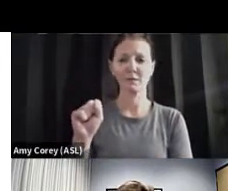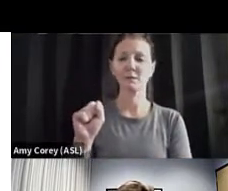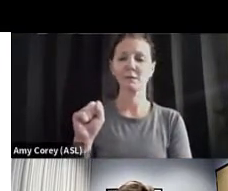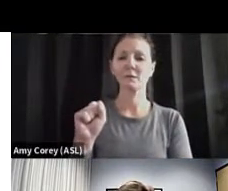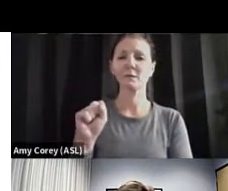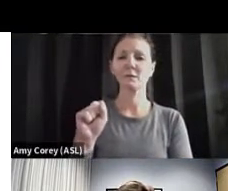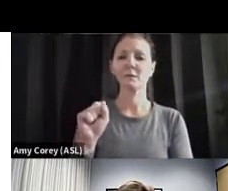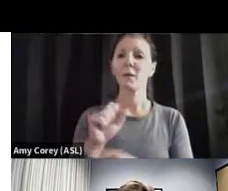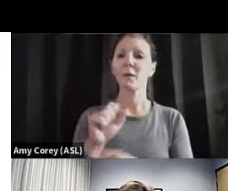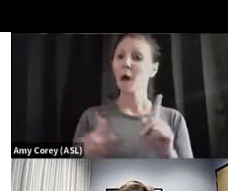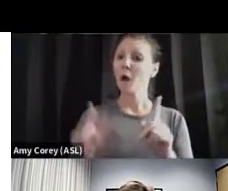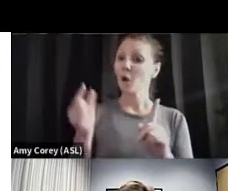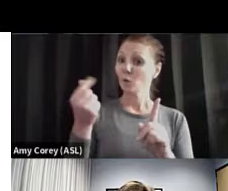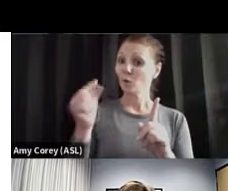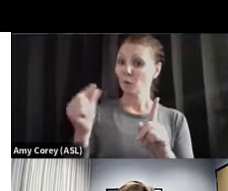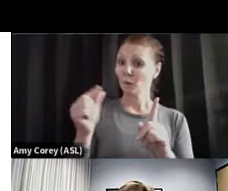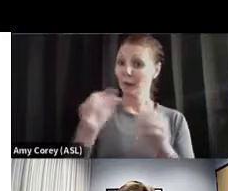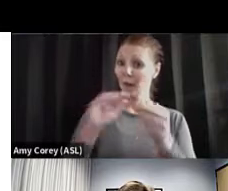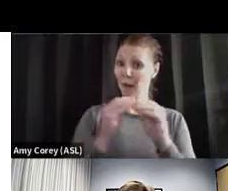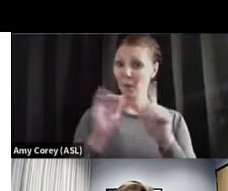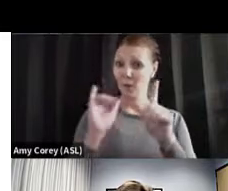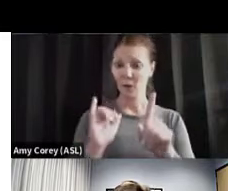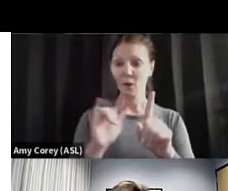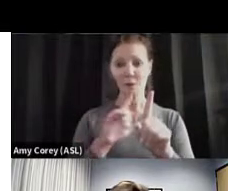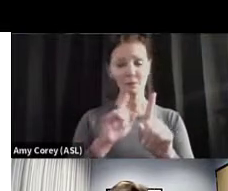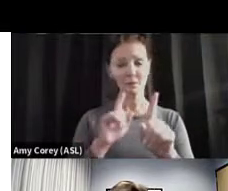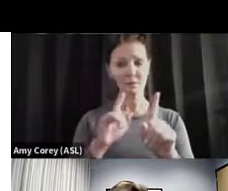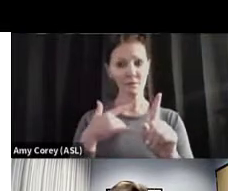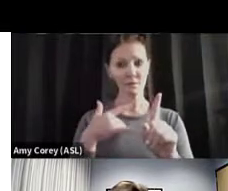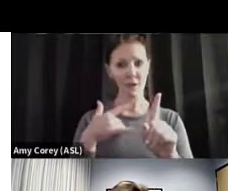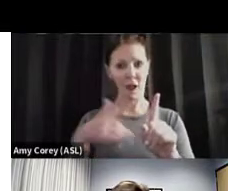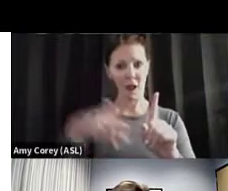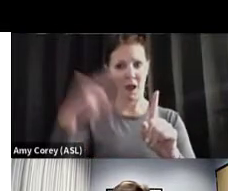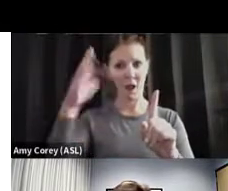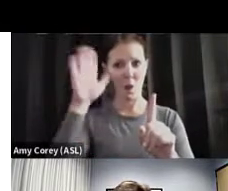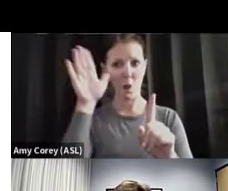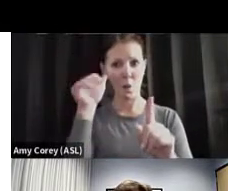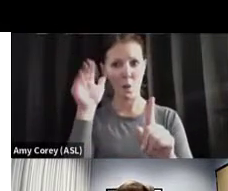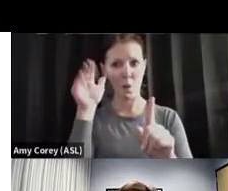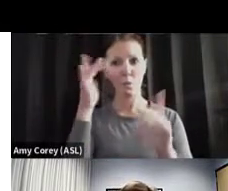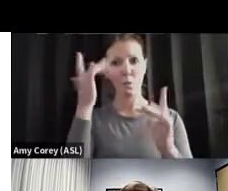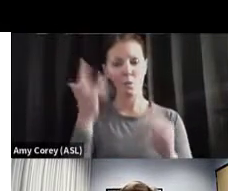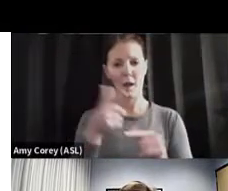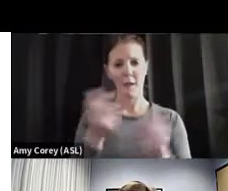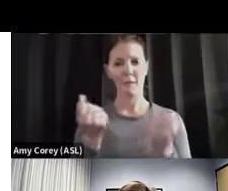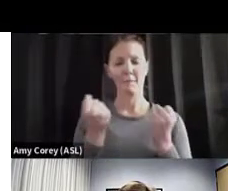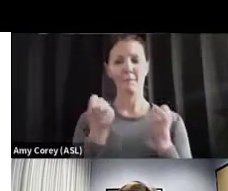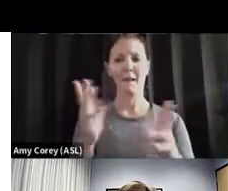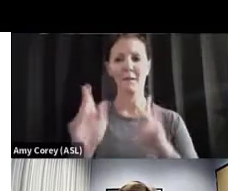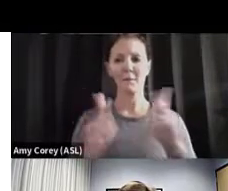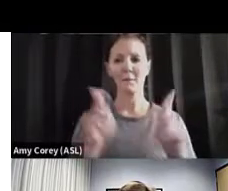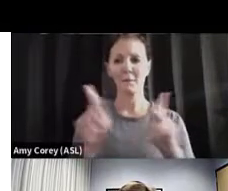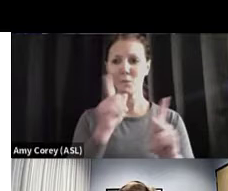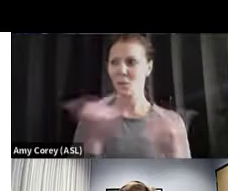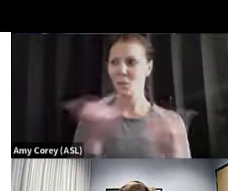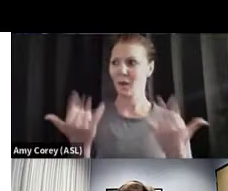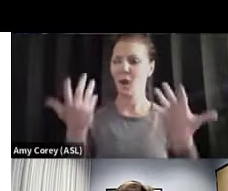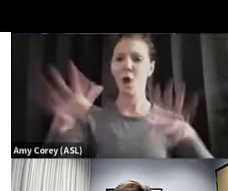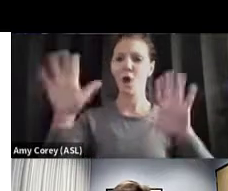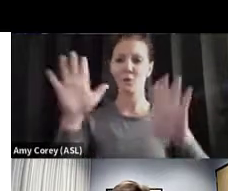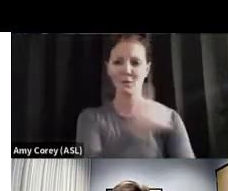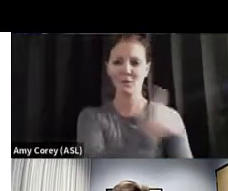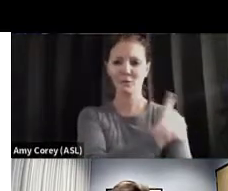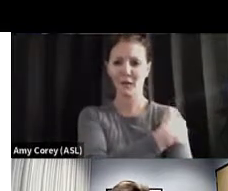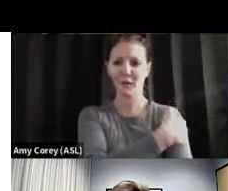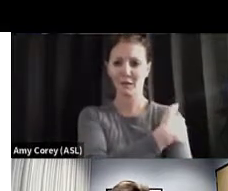green gives us hope. There is a very large number of people that have been vaccinated already throughout the world. Almost